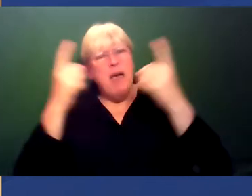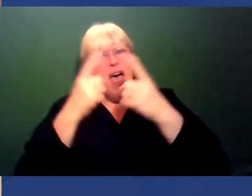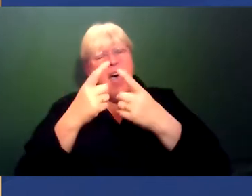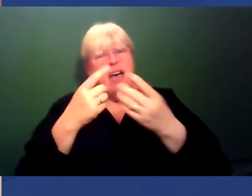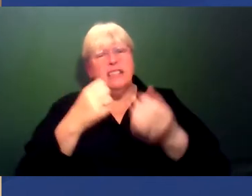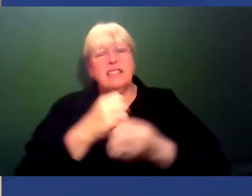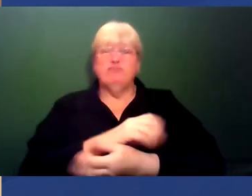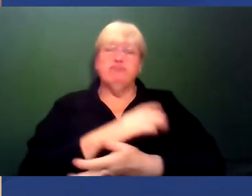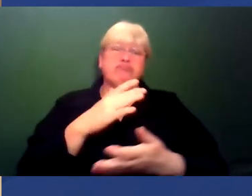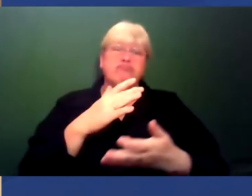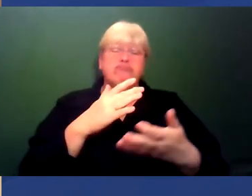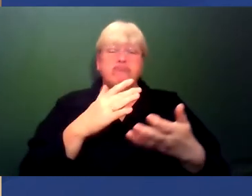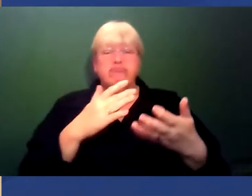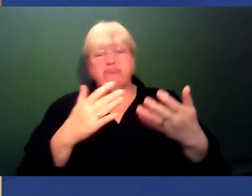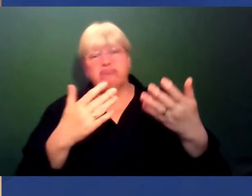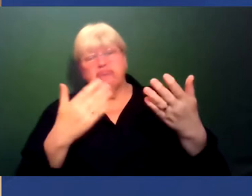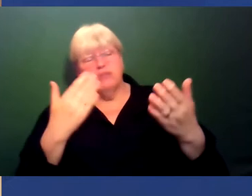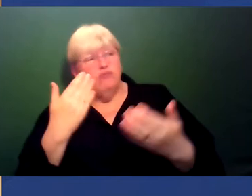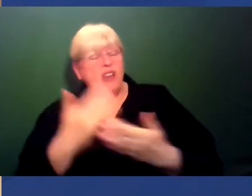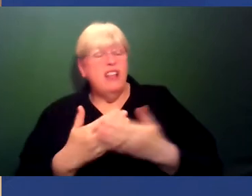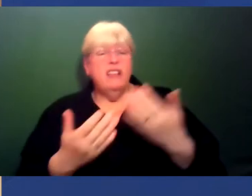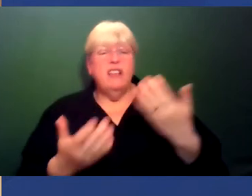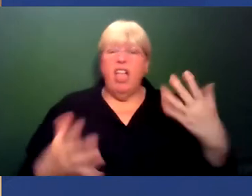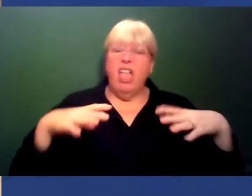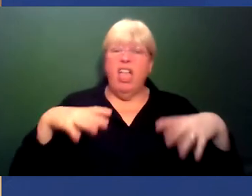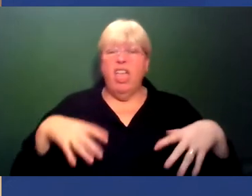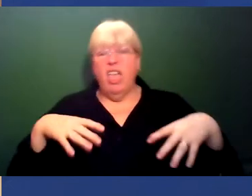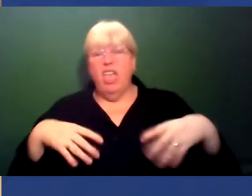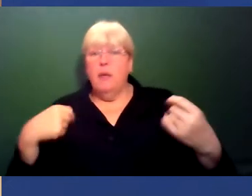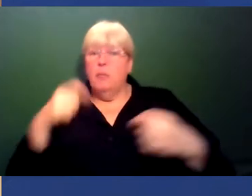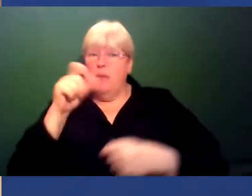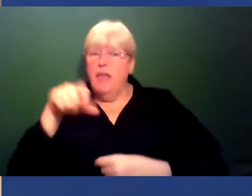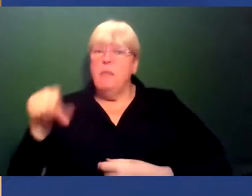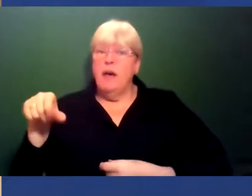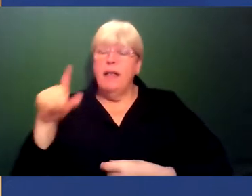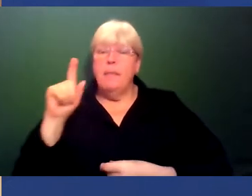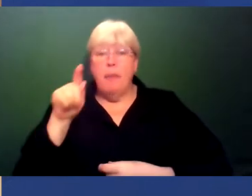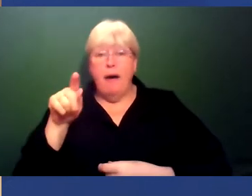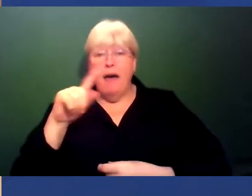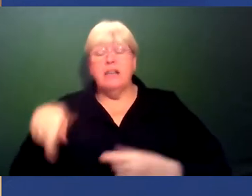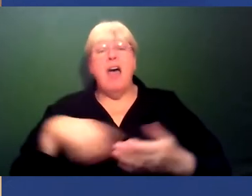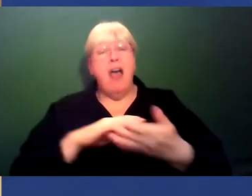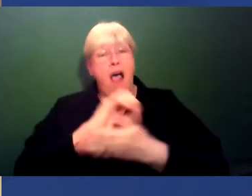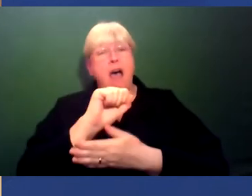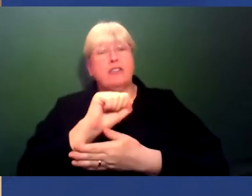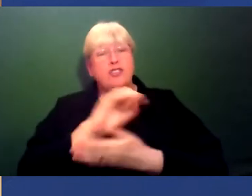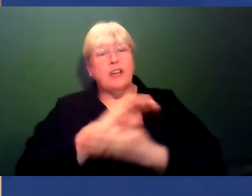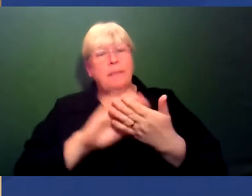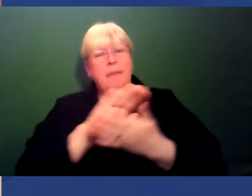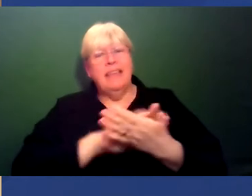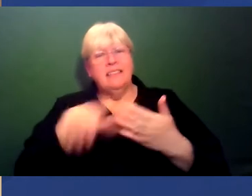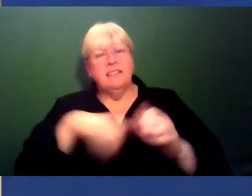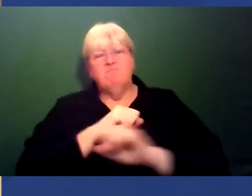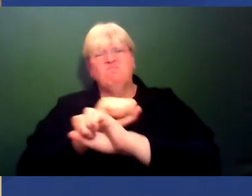left-leaning bunch of people, right? And yet we have a culture which means we have these exclusionary